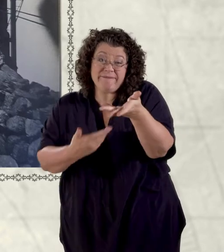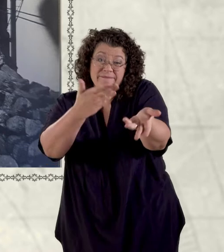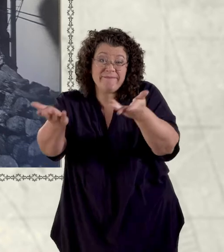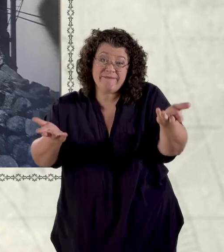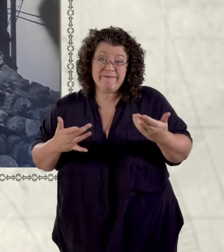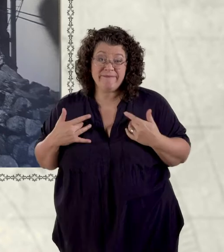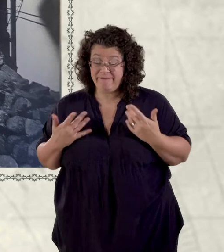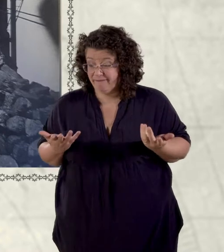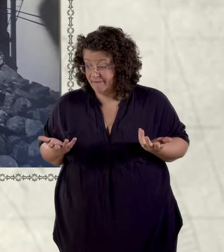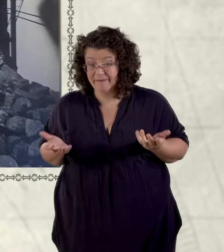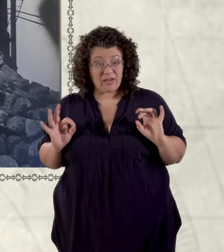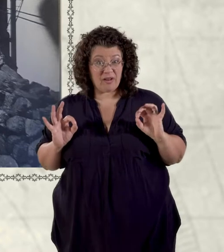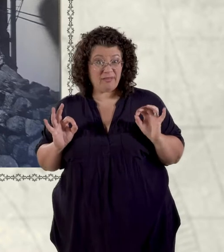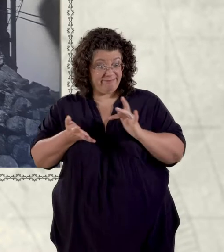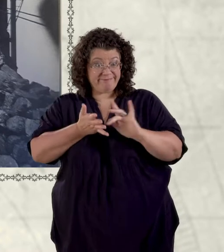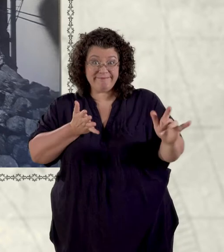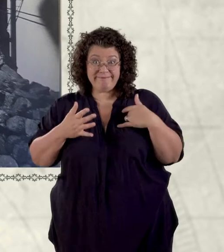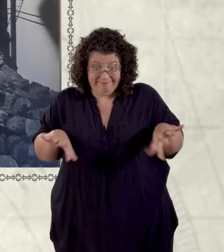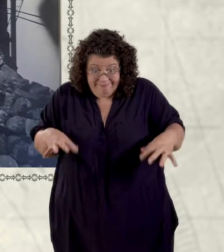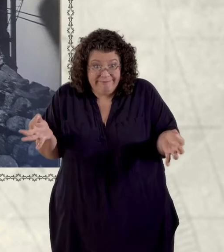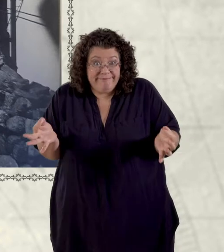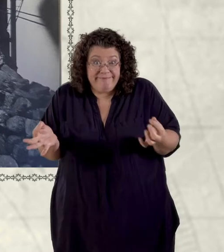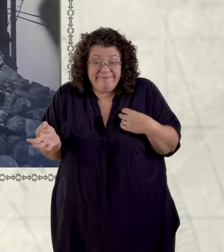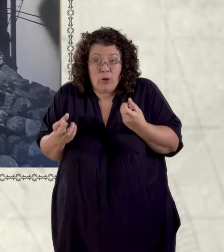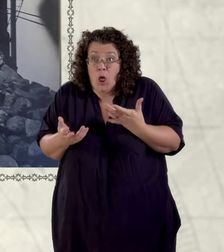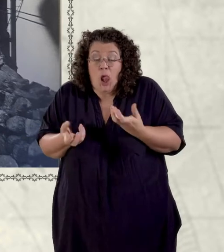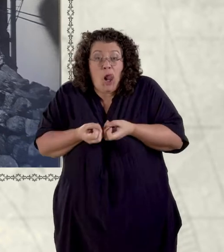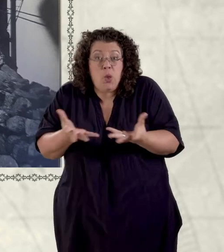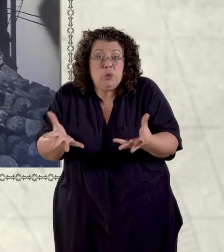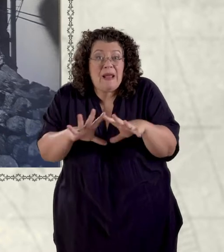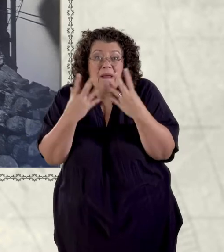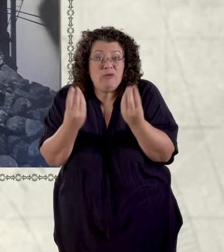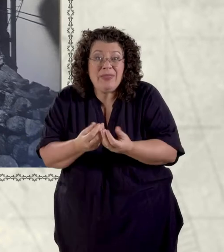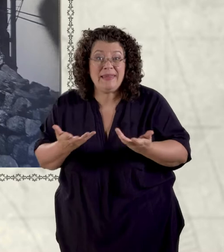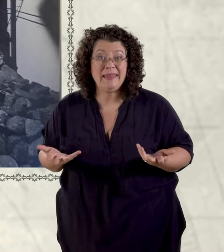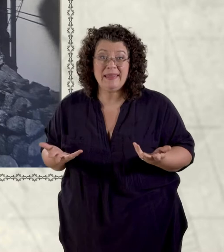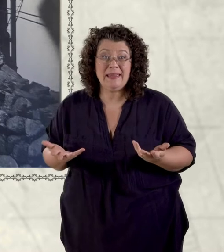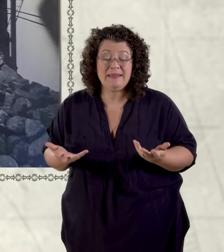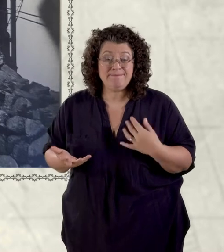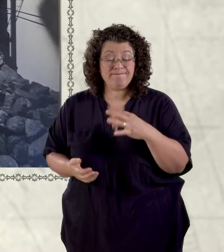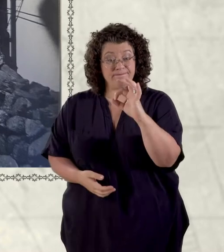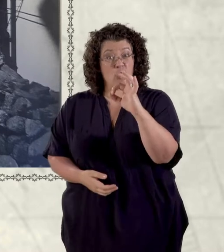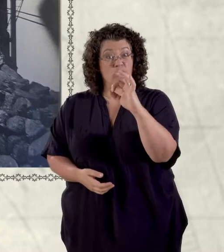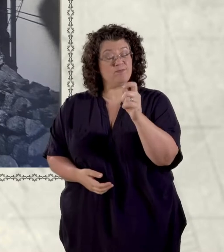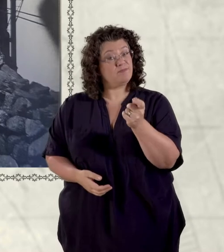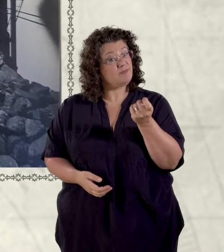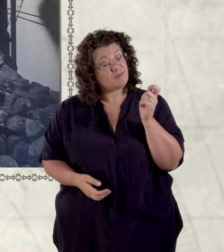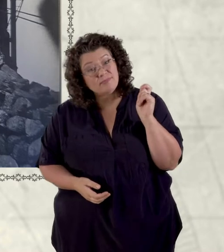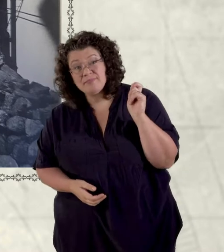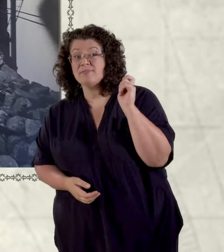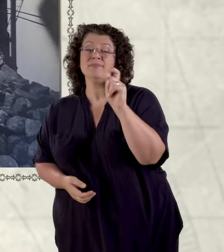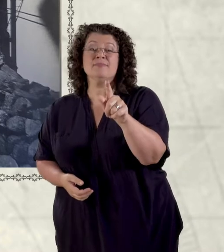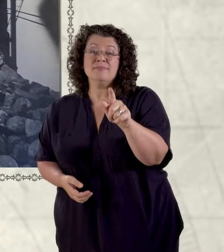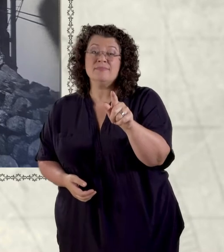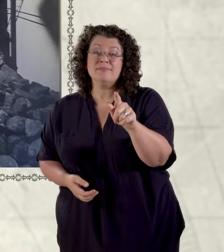i didn't have anything left i was about to lose everything but as i threw this piece of silver half crown into the